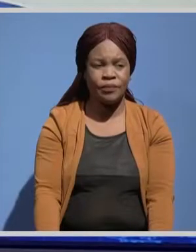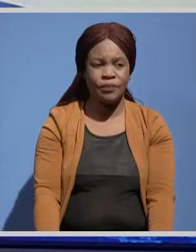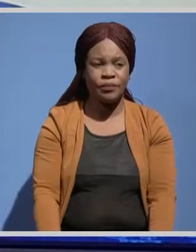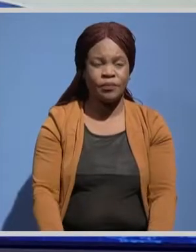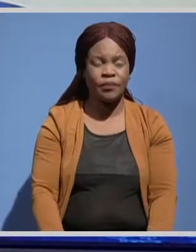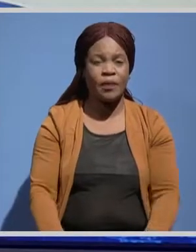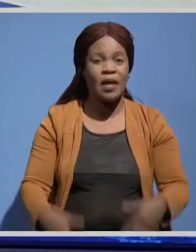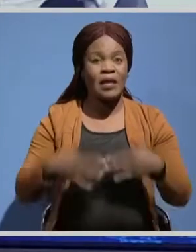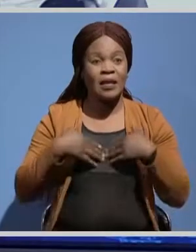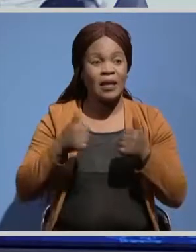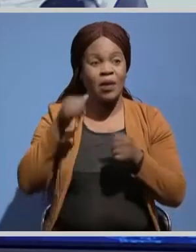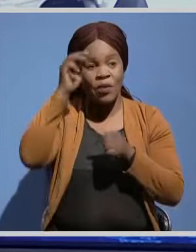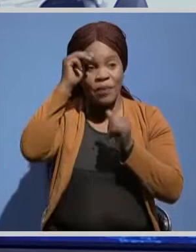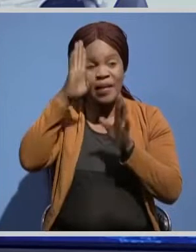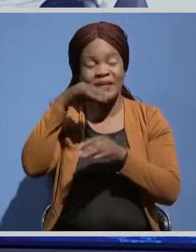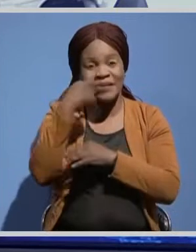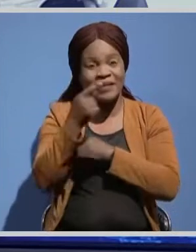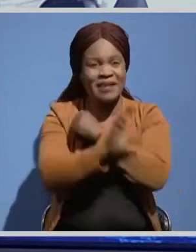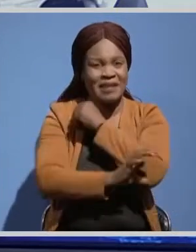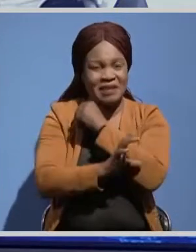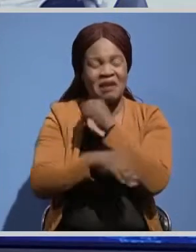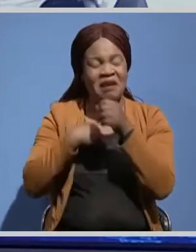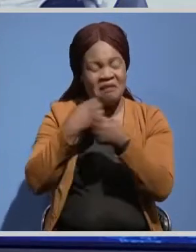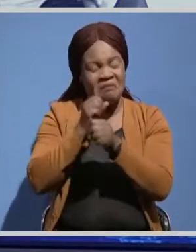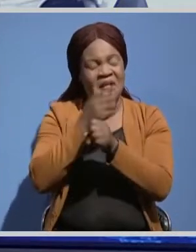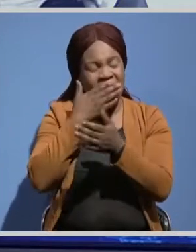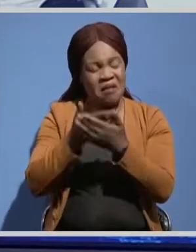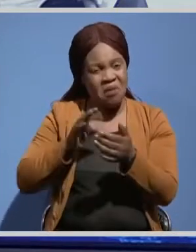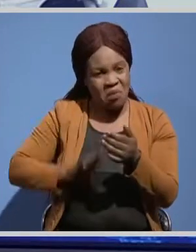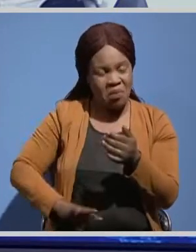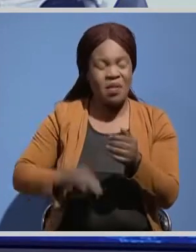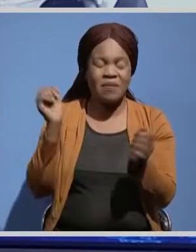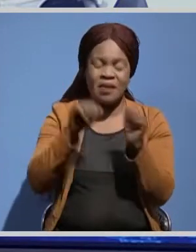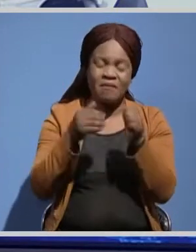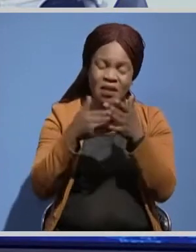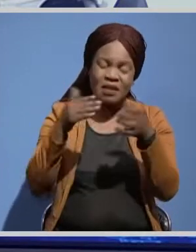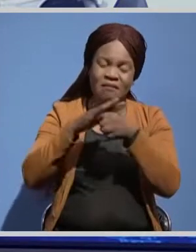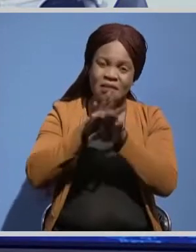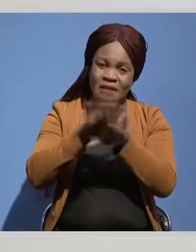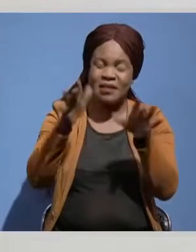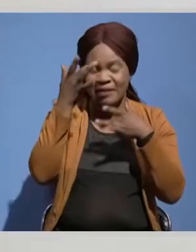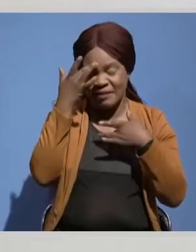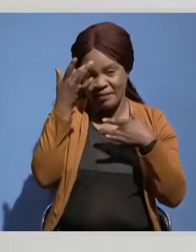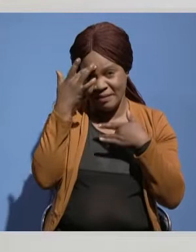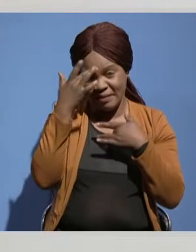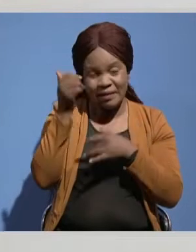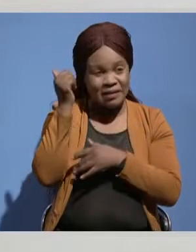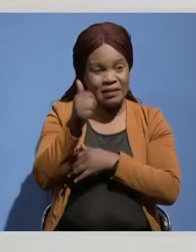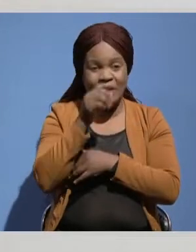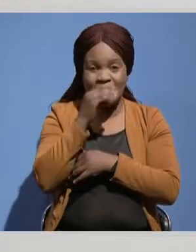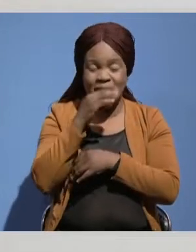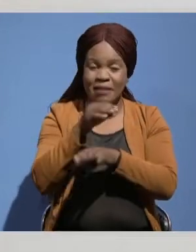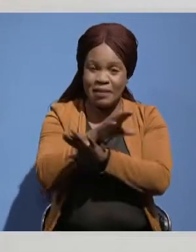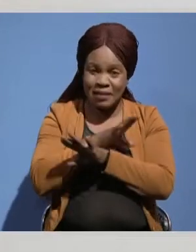Health Minister Jonas Chanda says the country has made positive gains in the fight against the COVID-19 pandemic. Dr. Chanda says